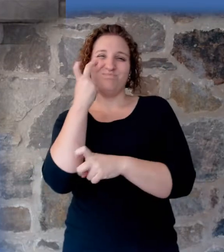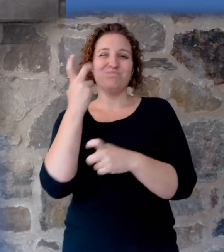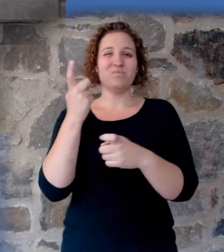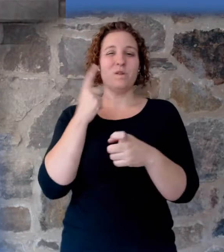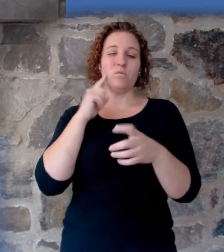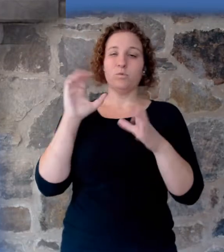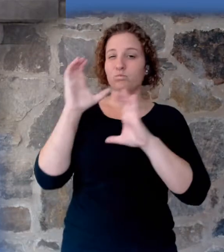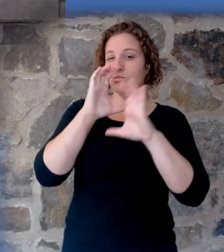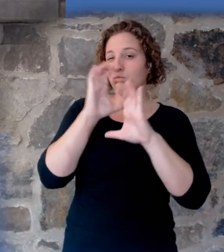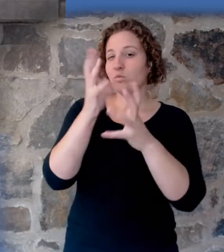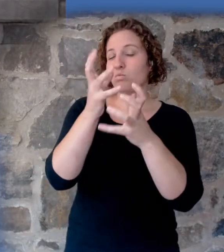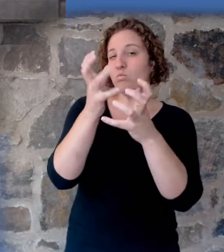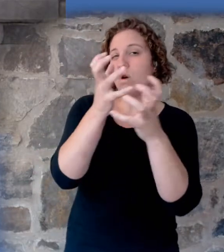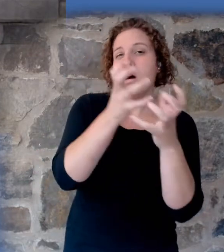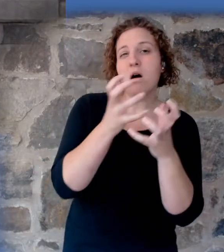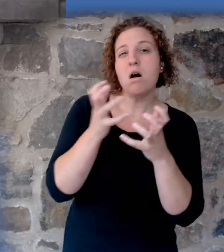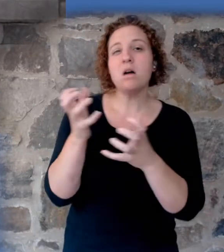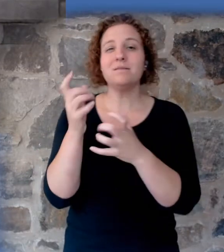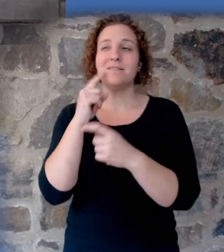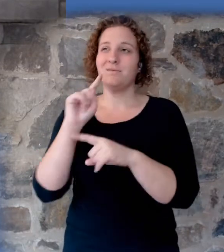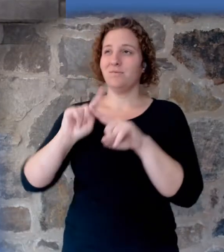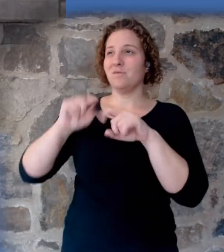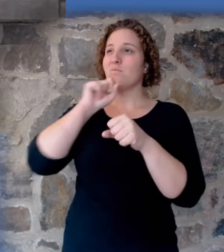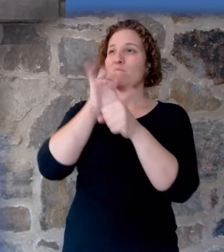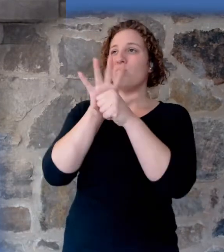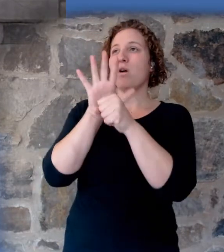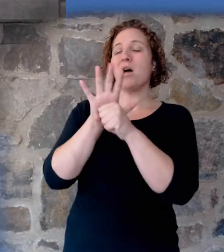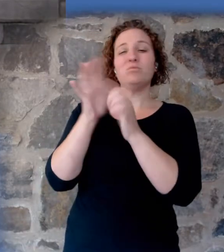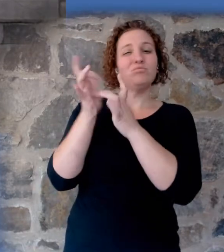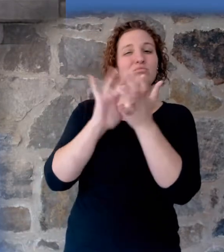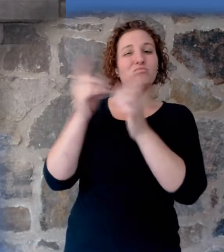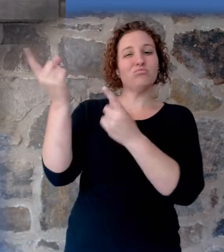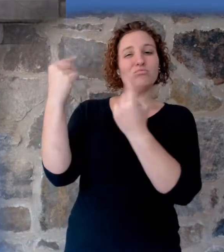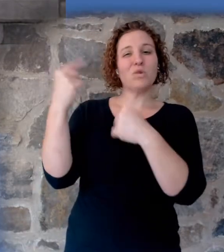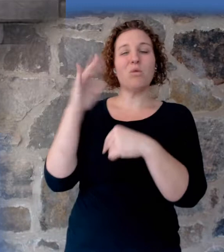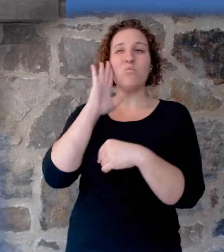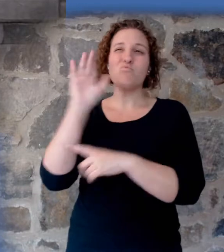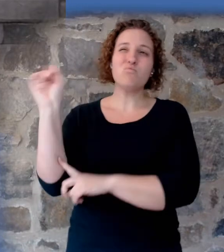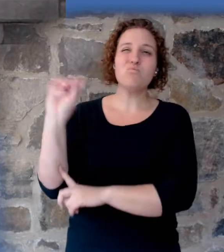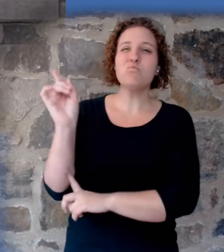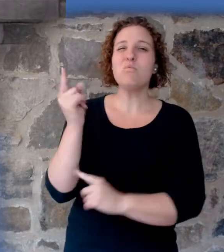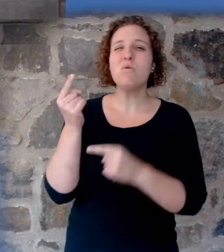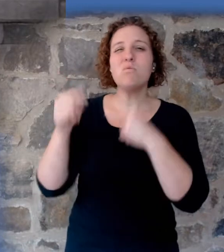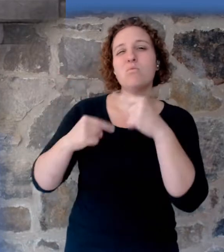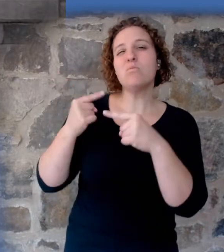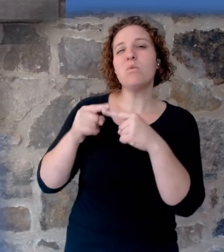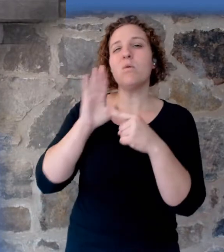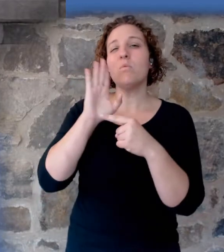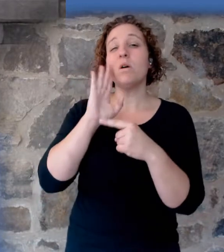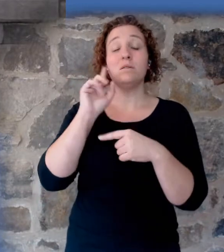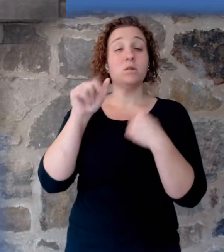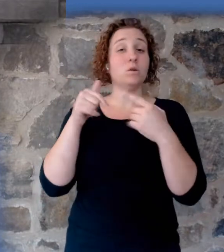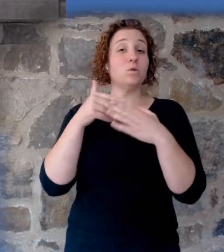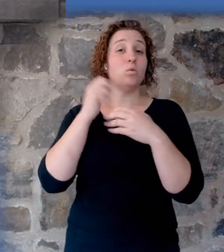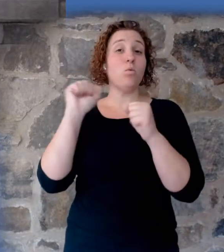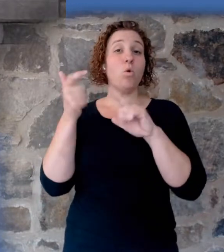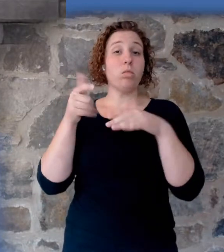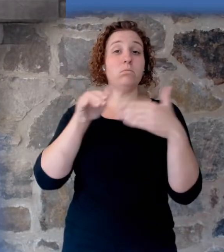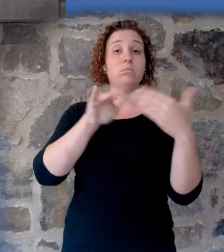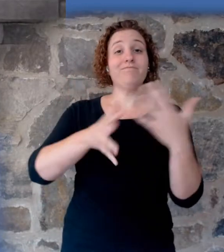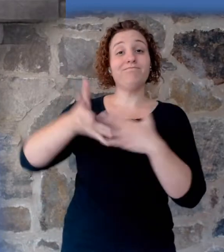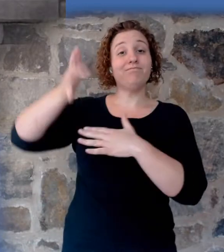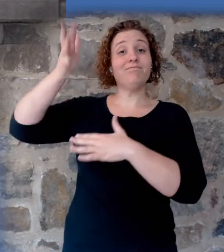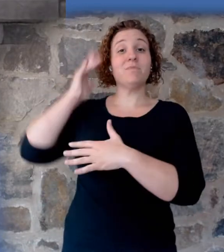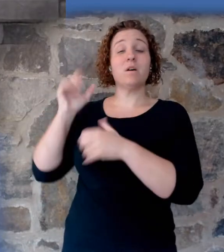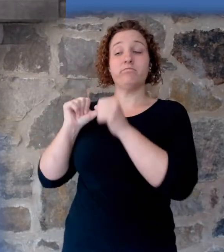and saying, where is the promise of his coming? For since the fathers fell asleep, all things continue as they were from the beginning